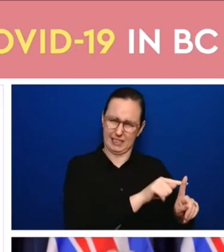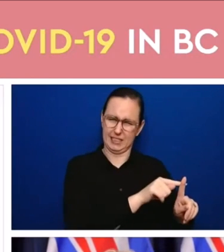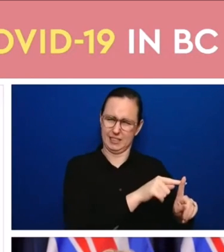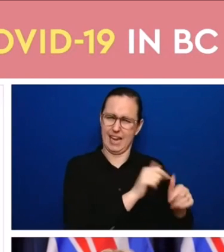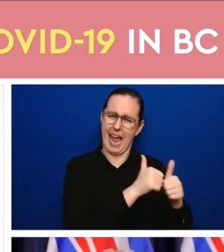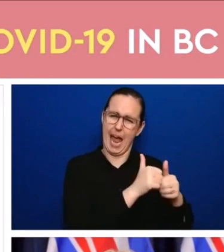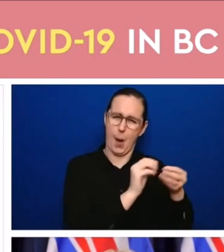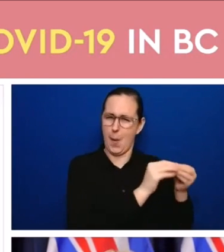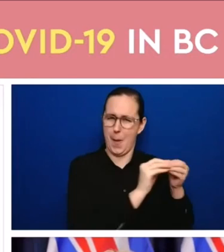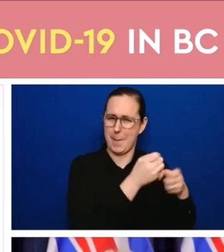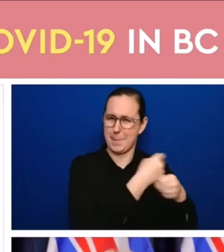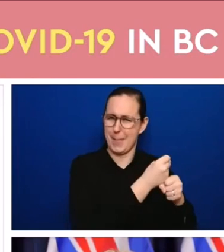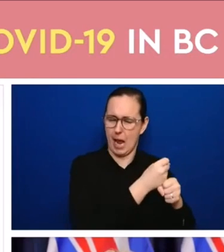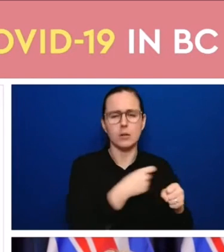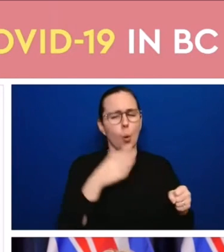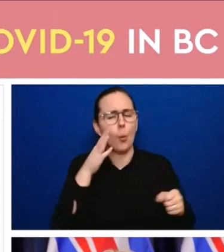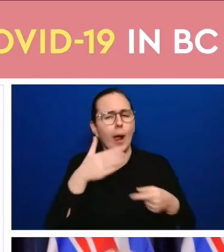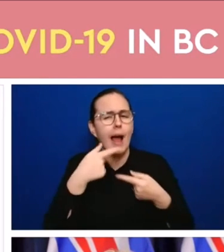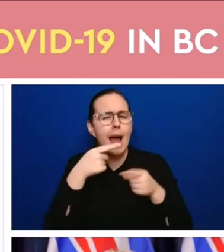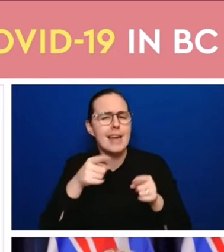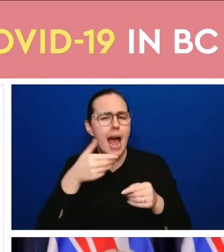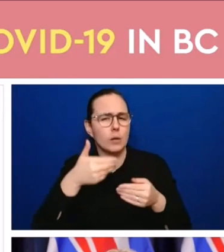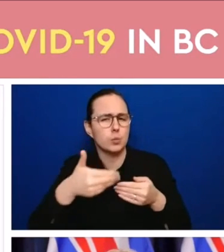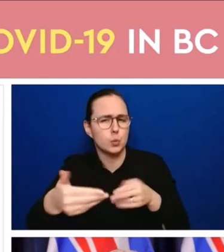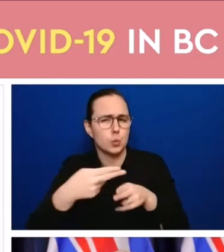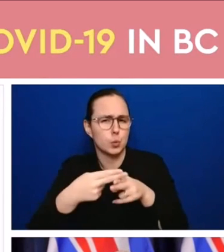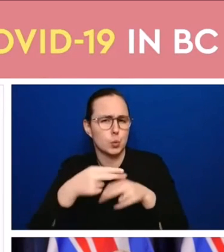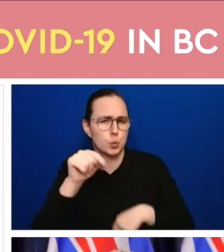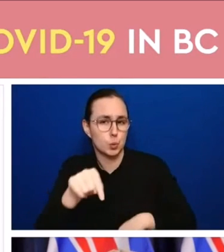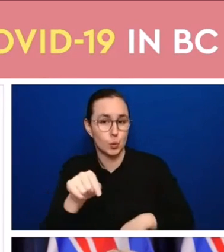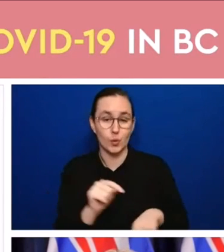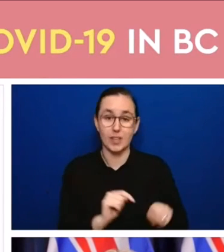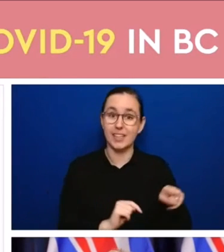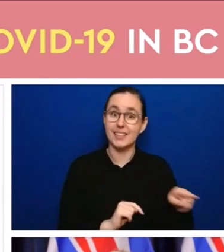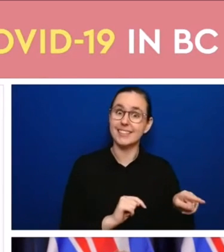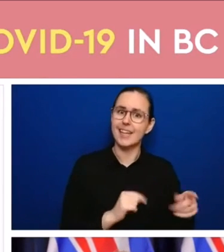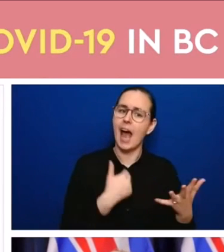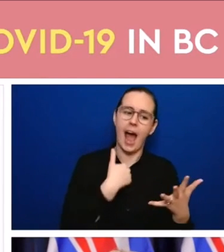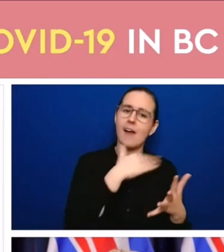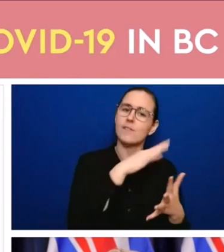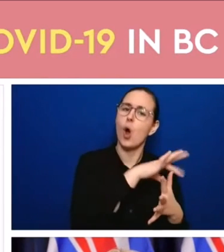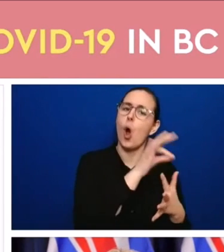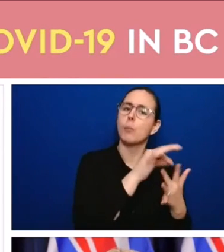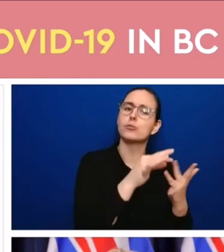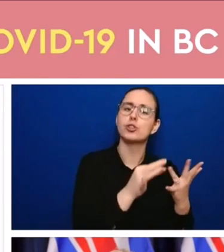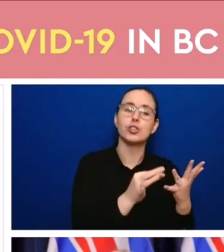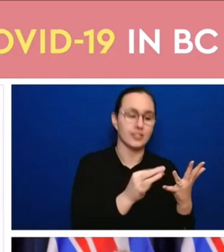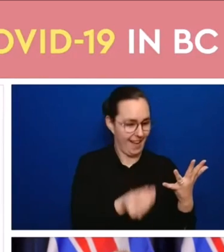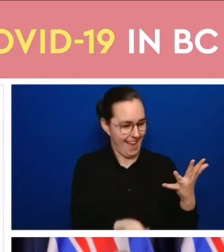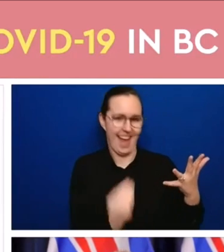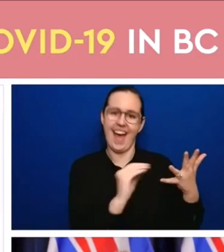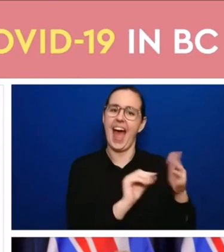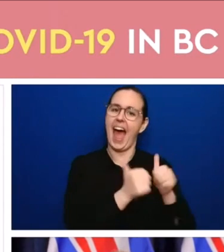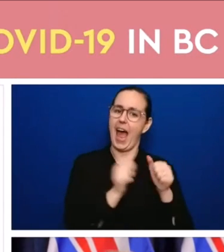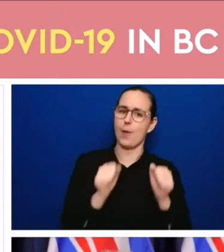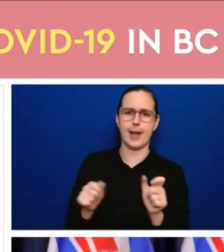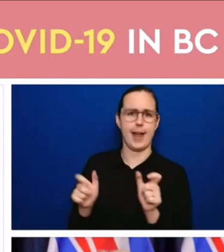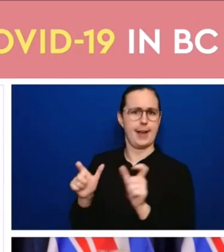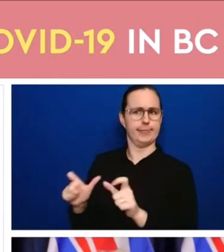and that will be yet another option to help people get through this phase and protect us going into the future